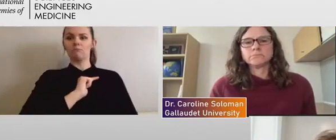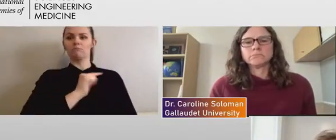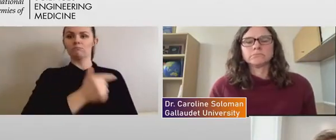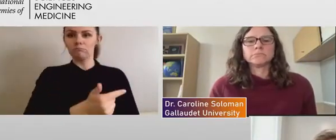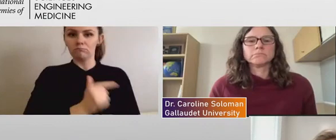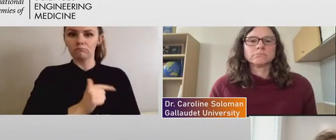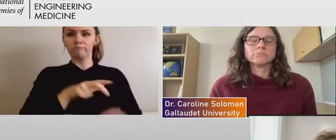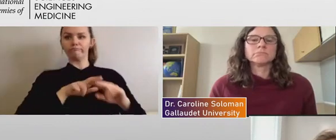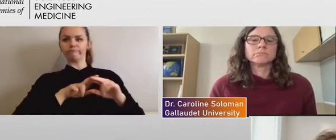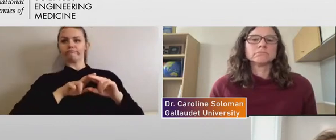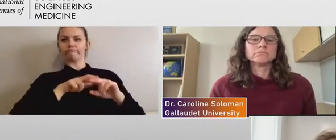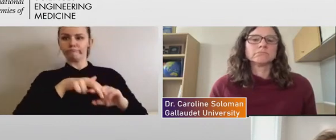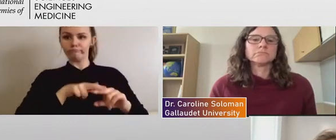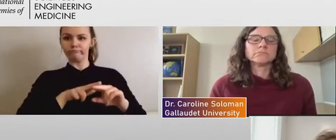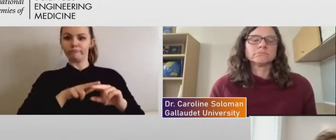know,